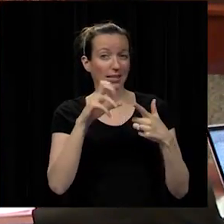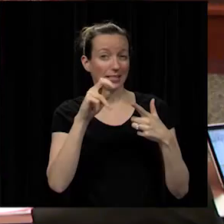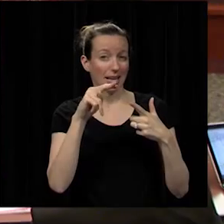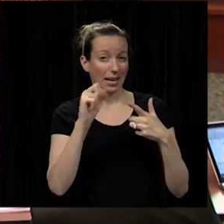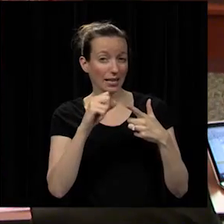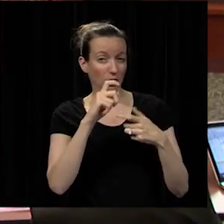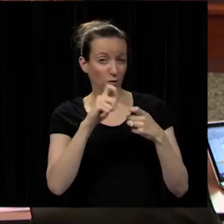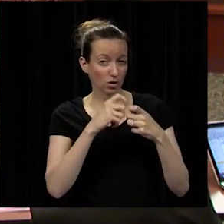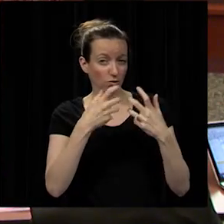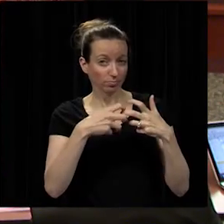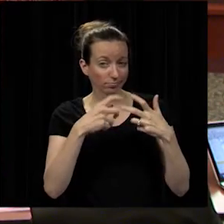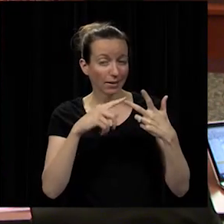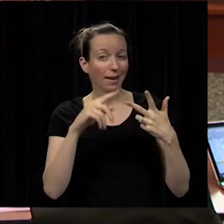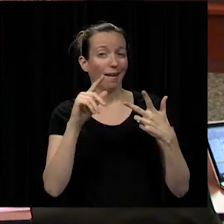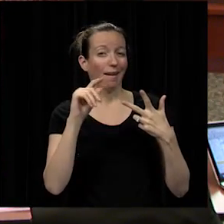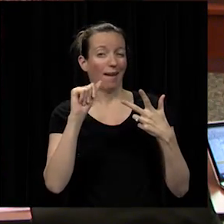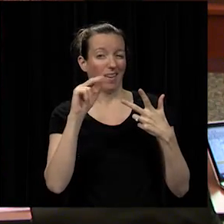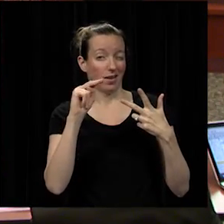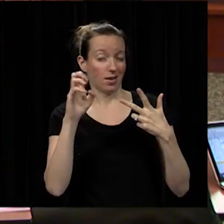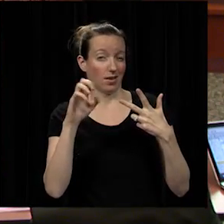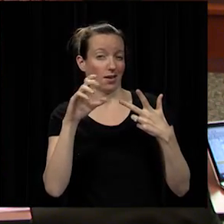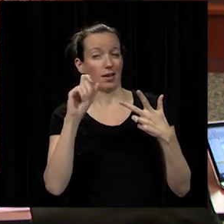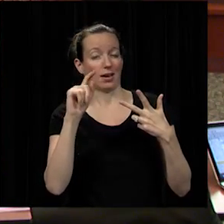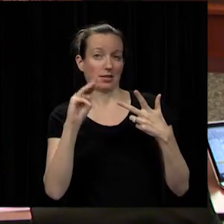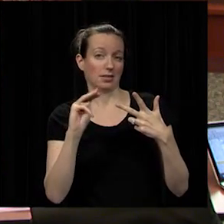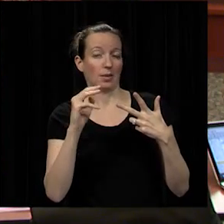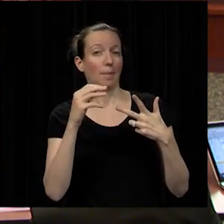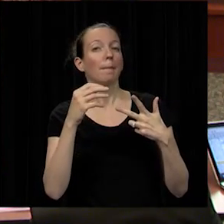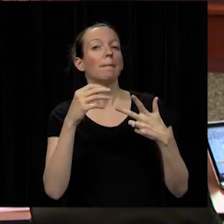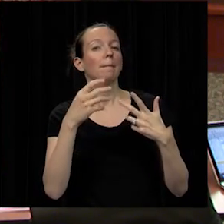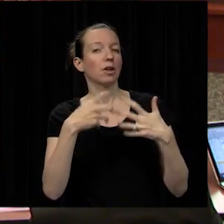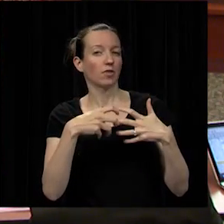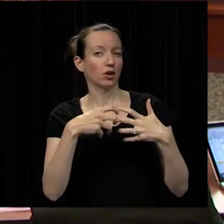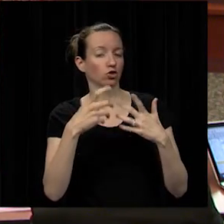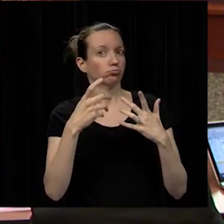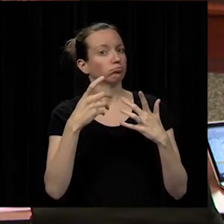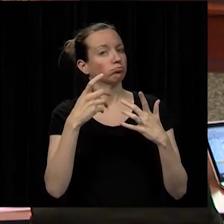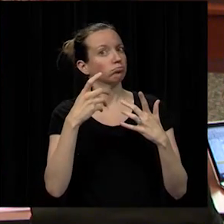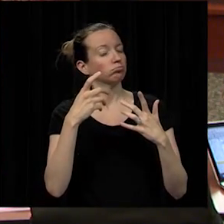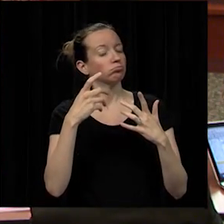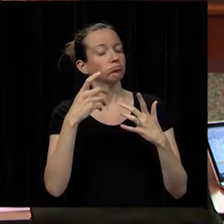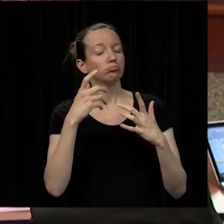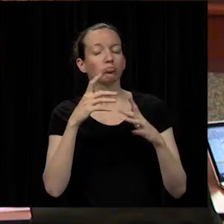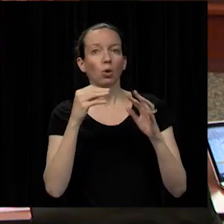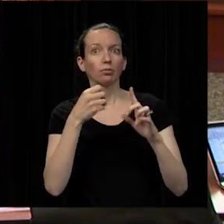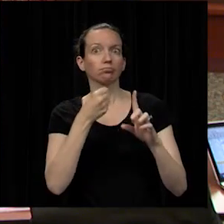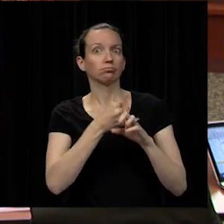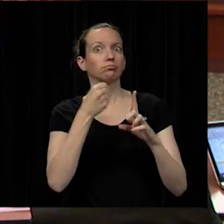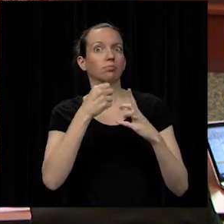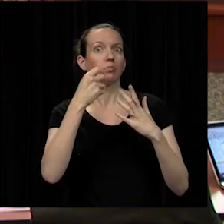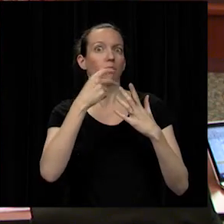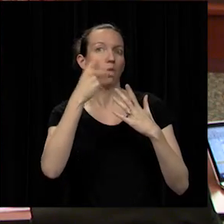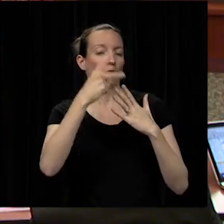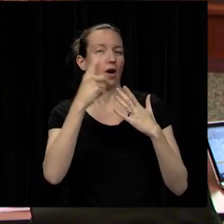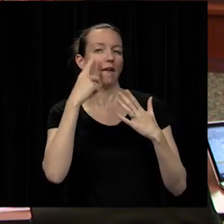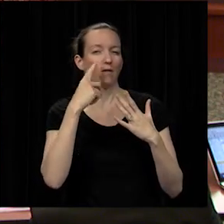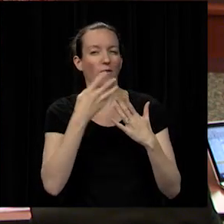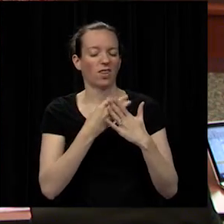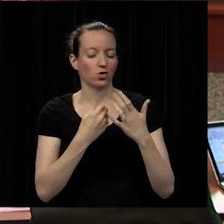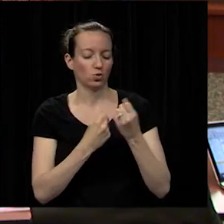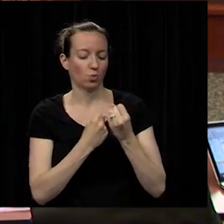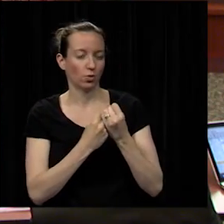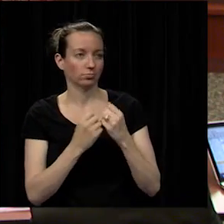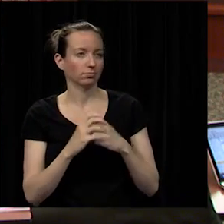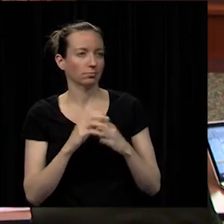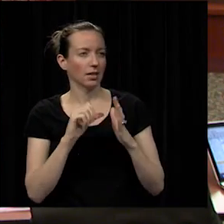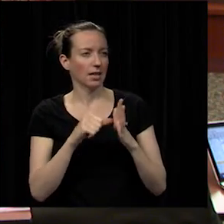and a e custom manufacturing according to matt petrie this has been a huge impact on the program by securing financial support a highlight was having